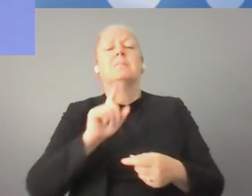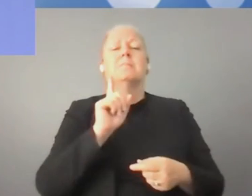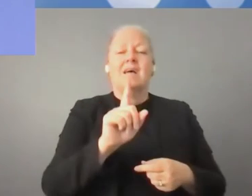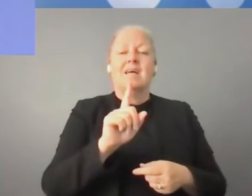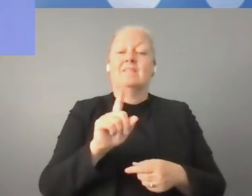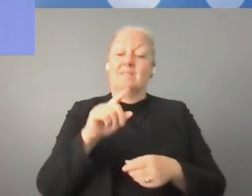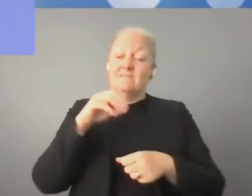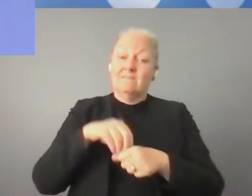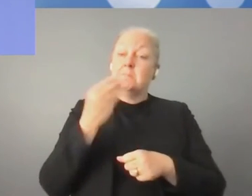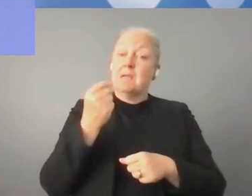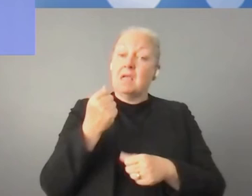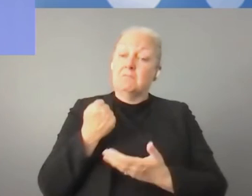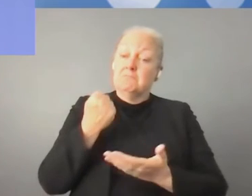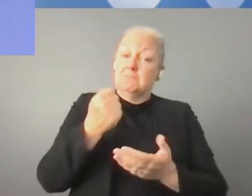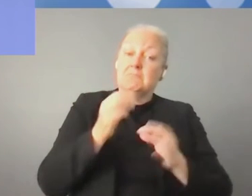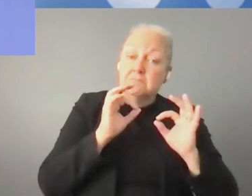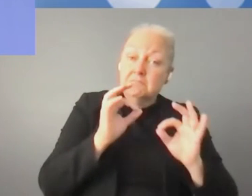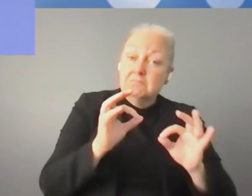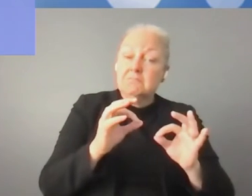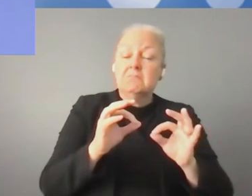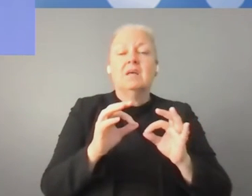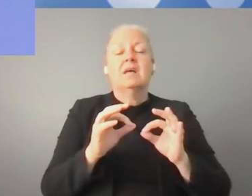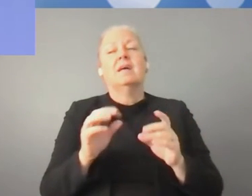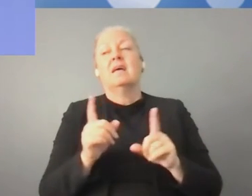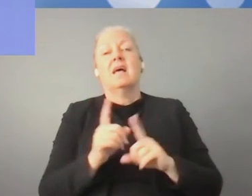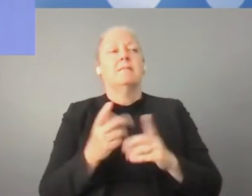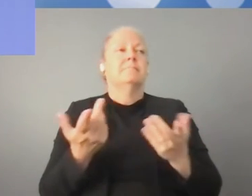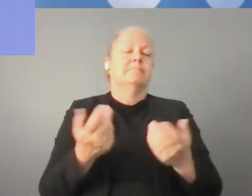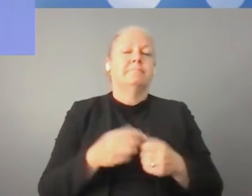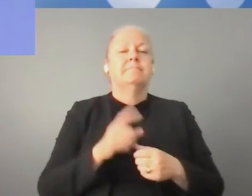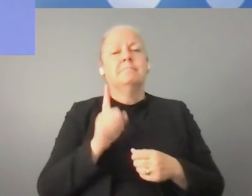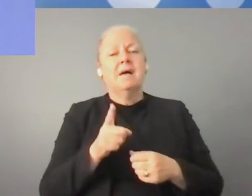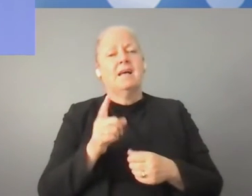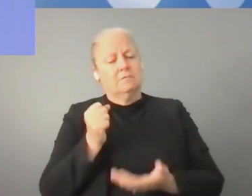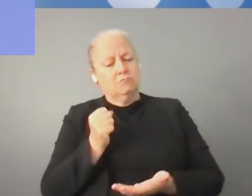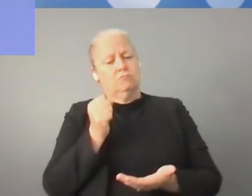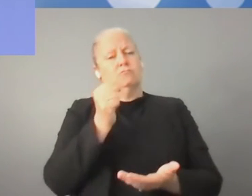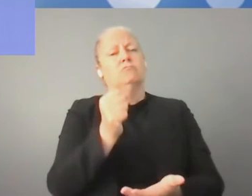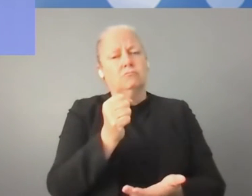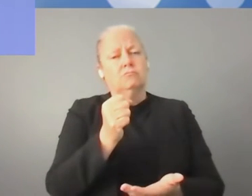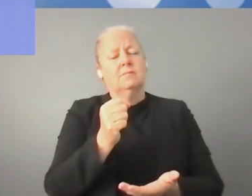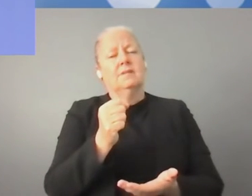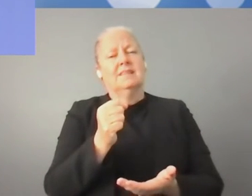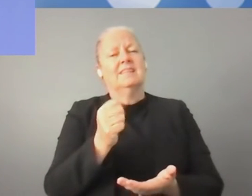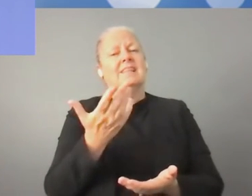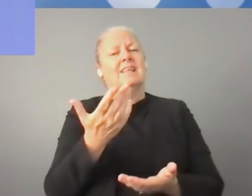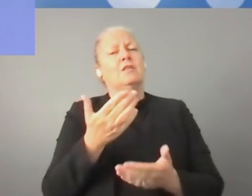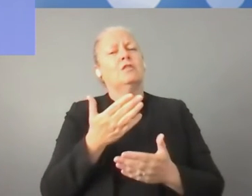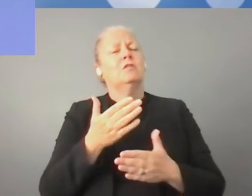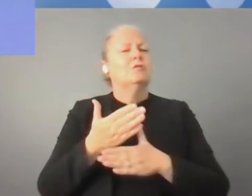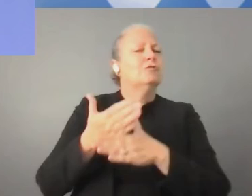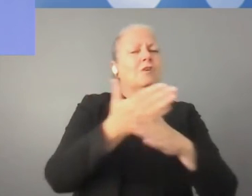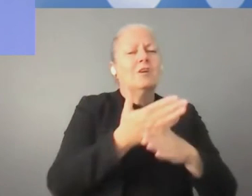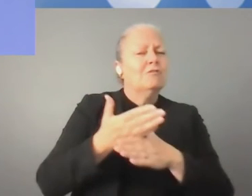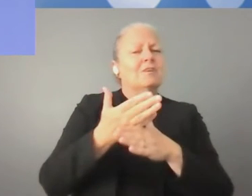are favorable for the startup, such as, well, adequate equity sharing. The investor should not be toxic.